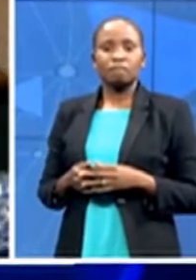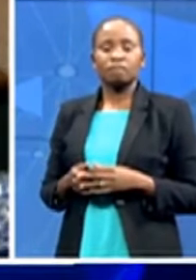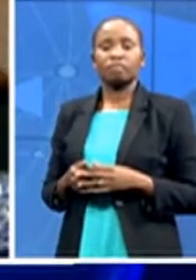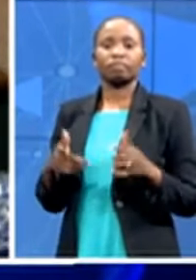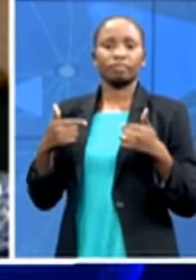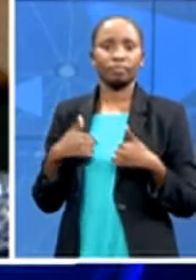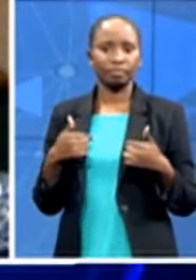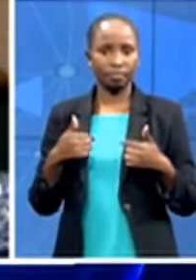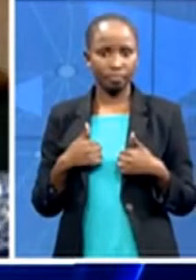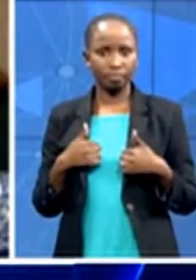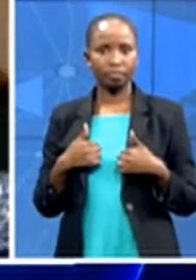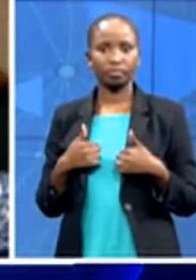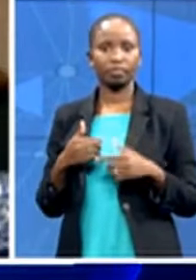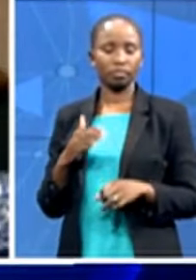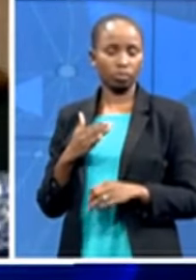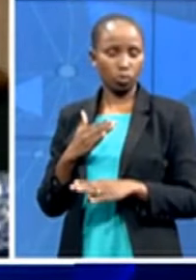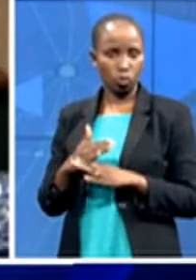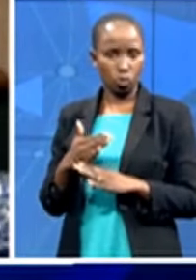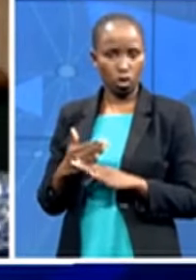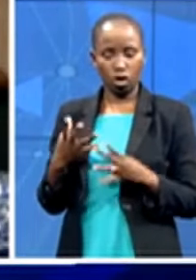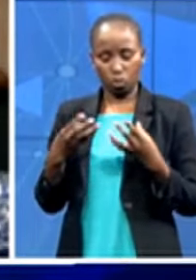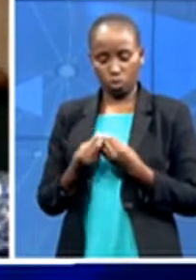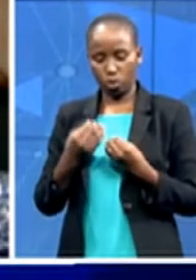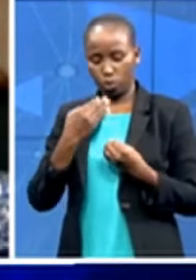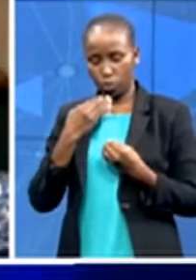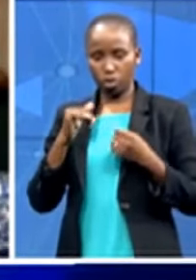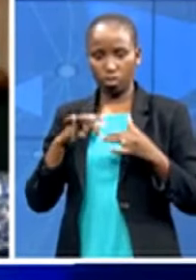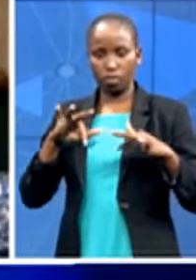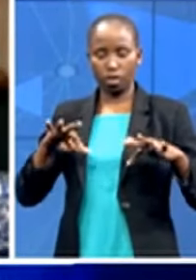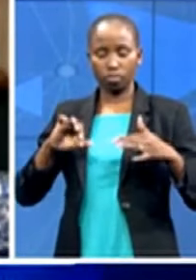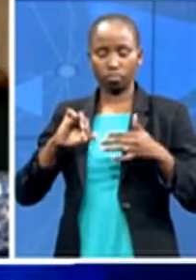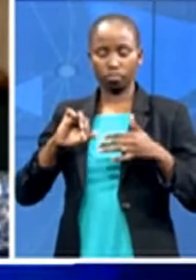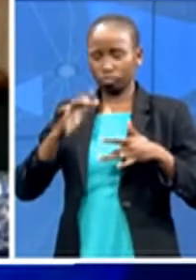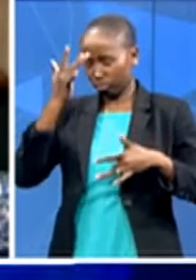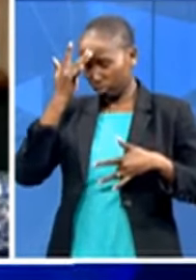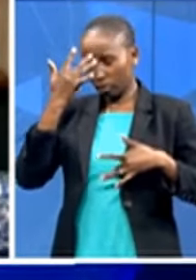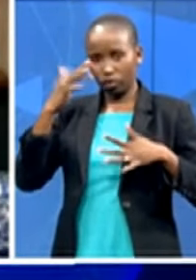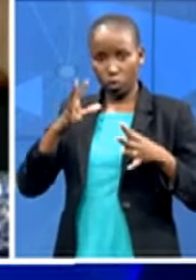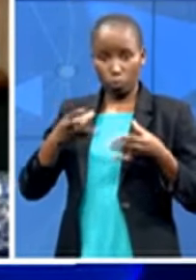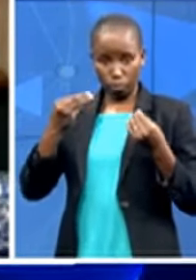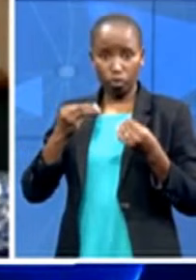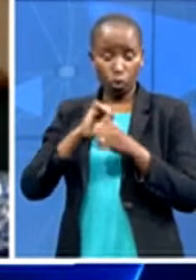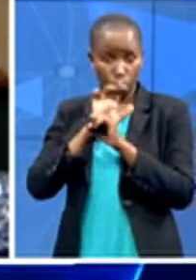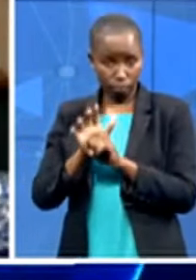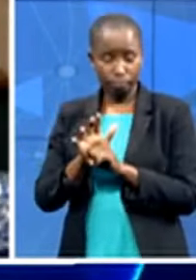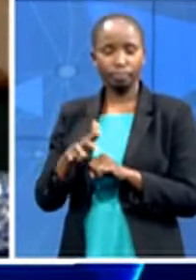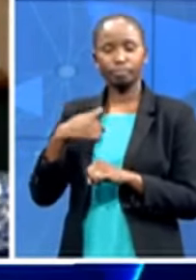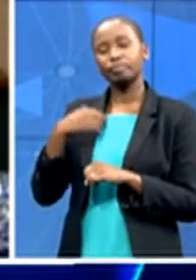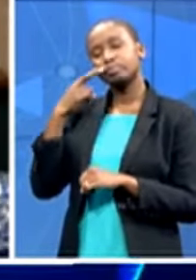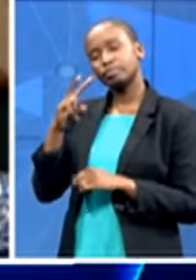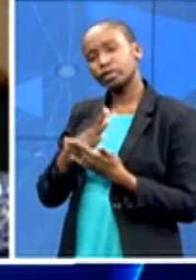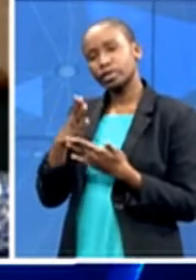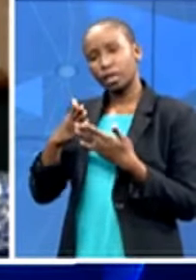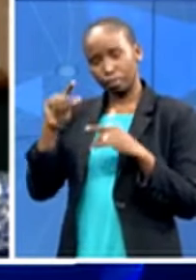patients who are quite ill with covid um i've seen some of the neuropsychiatric sort of manifestations of it and